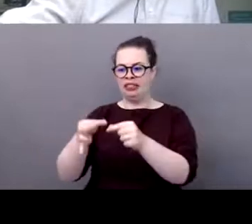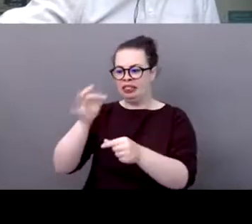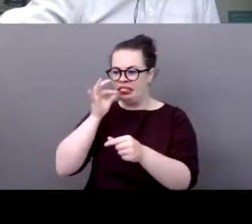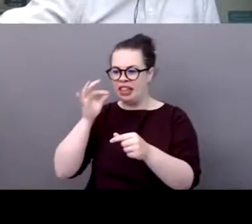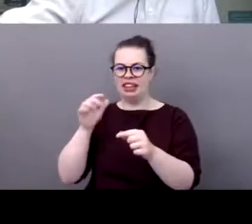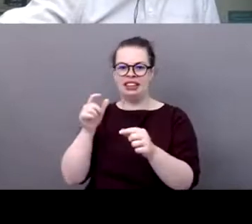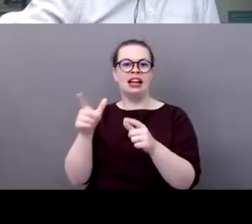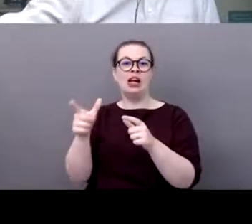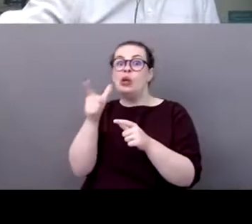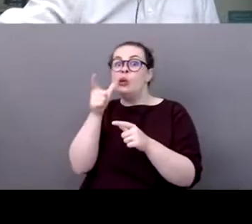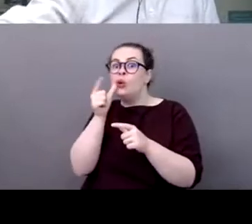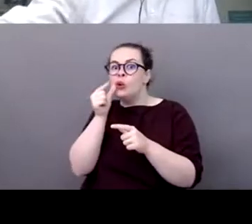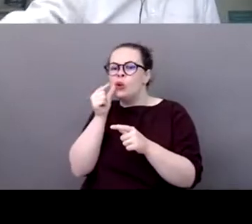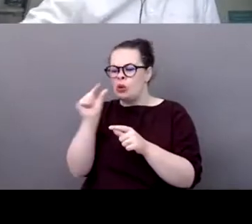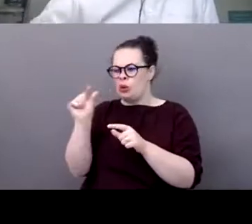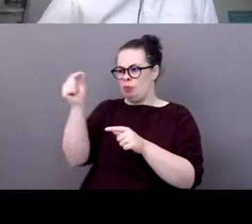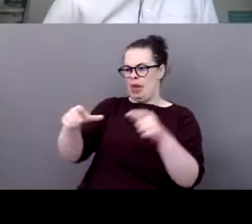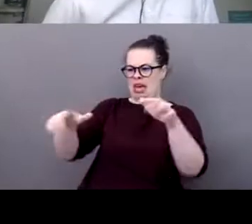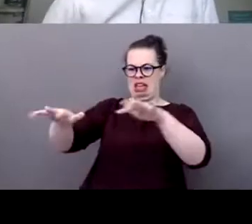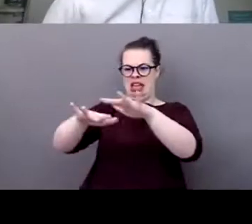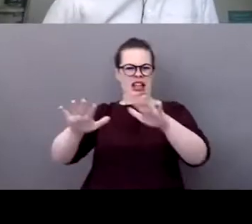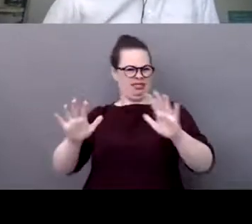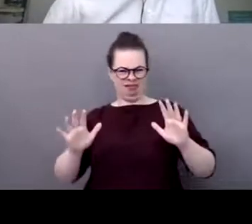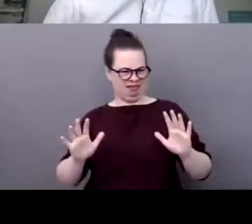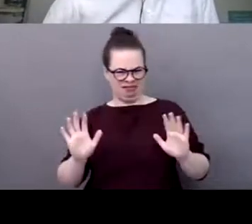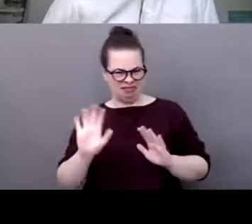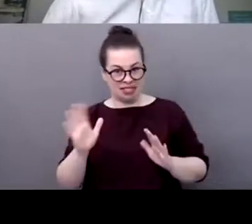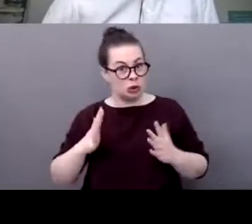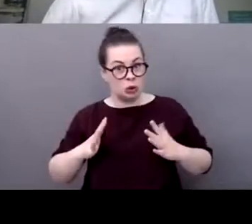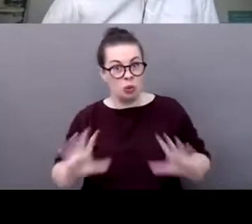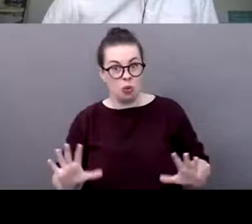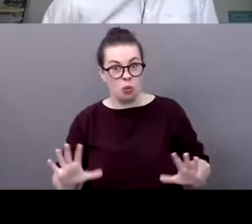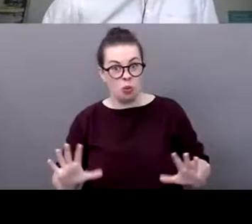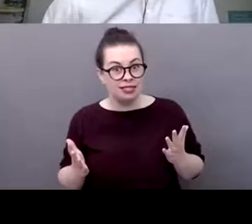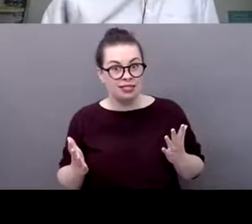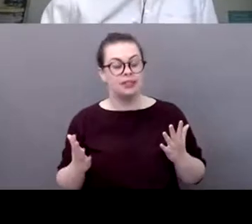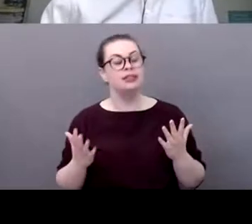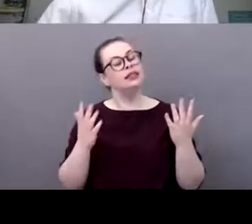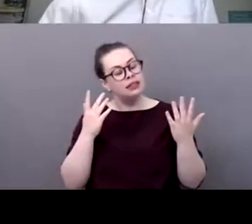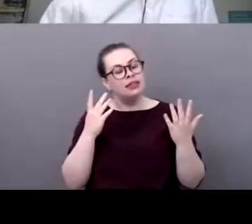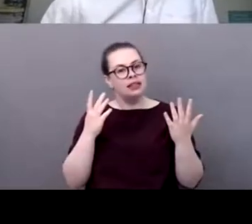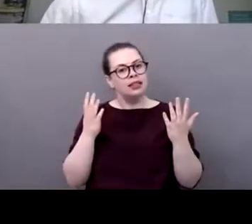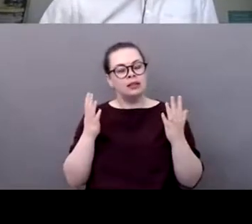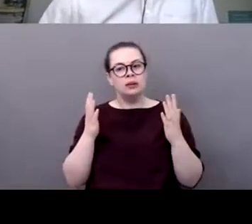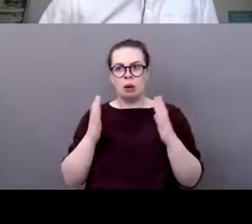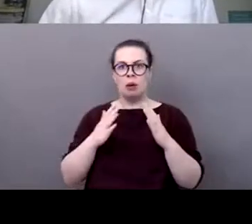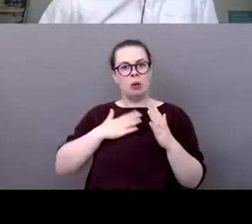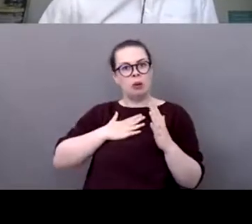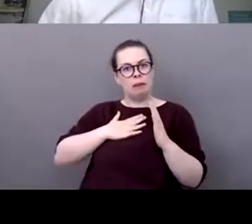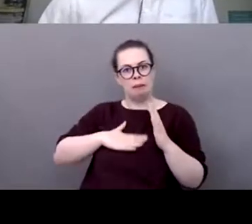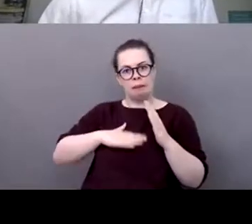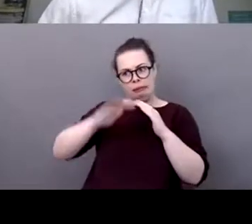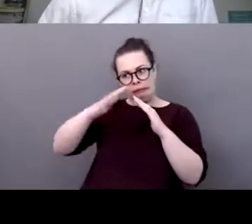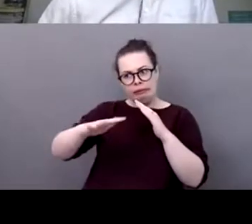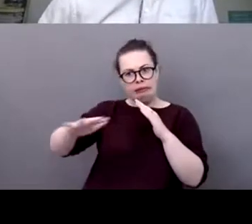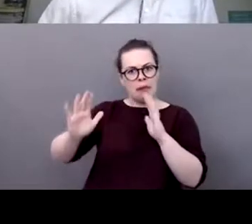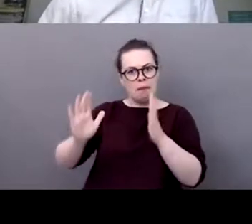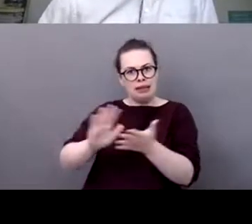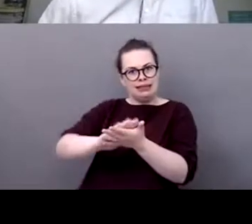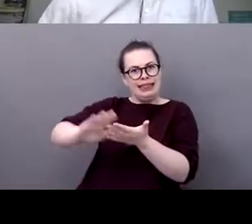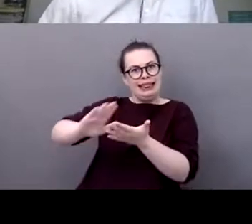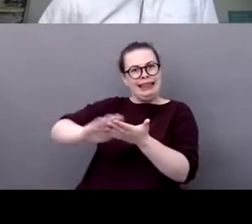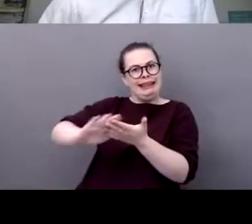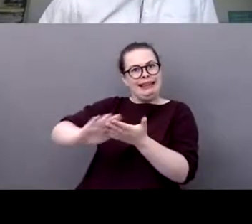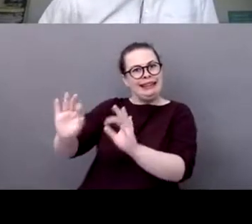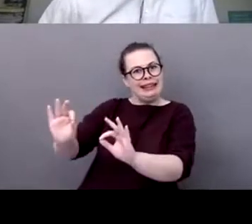these extremes of being polluted environment and degraded environment we have experienced in this past year that psychologically the